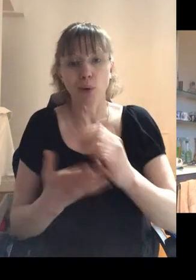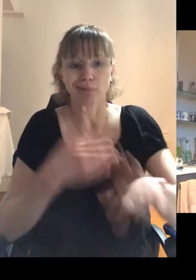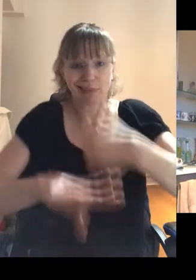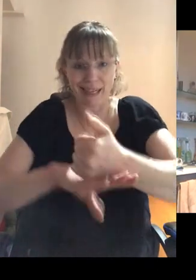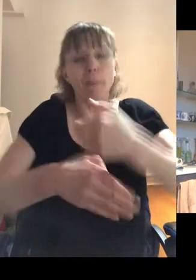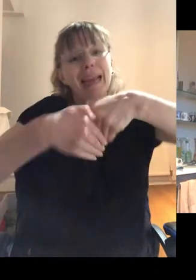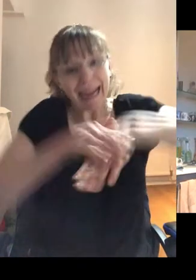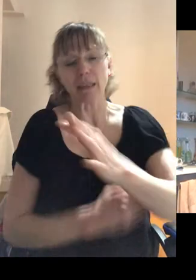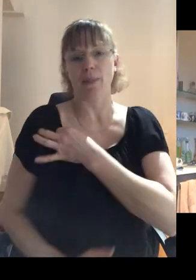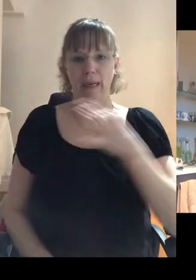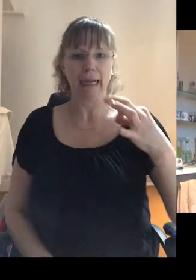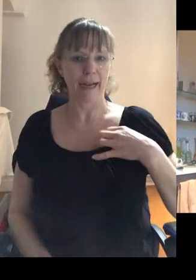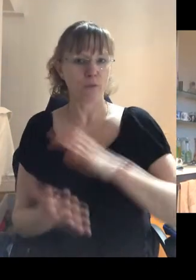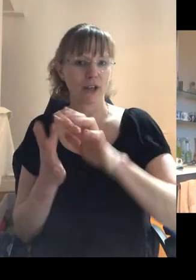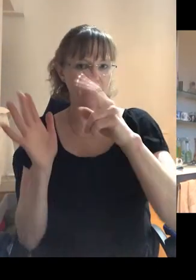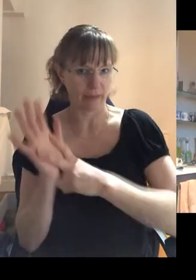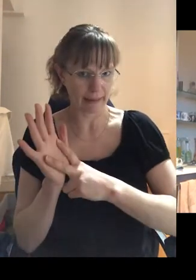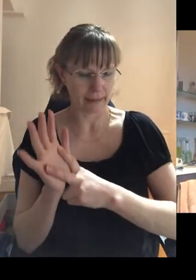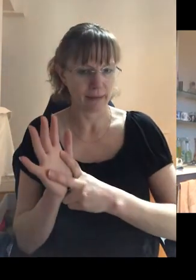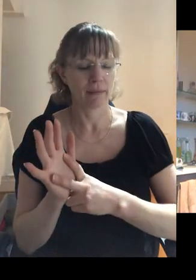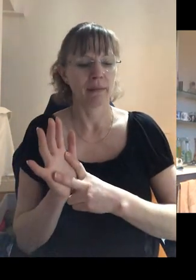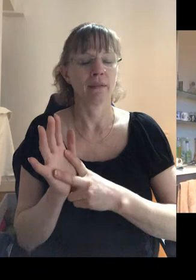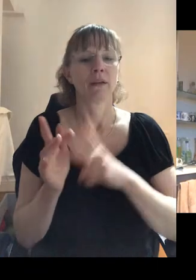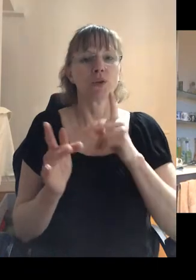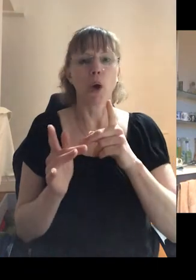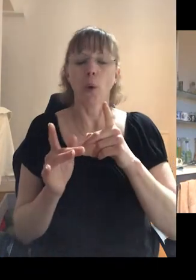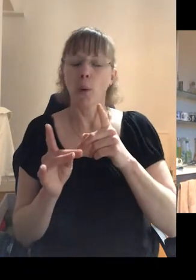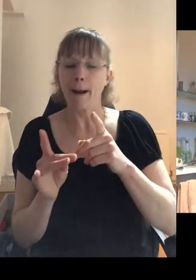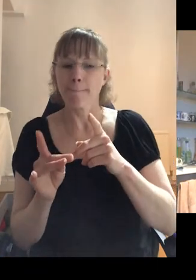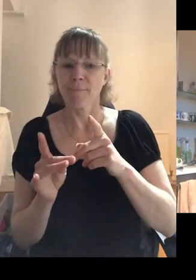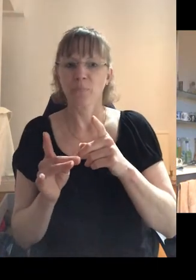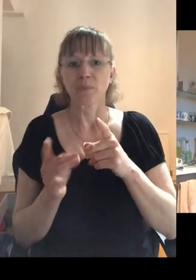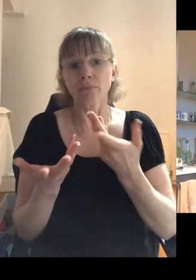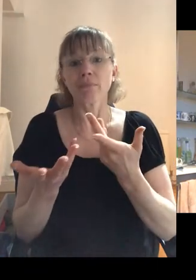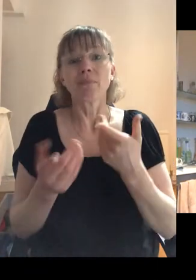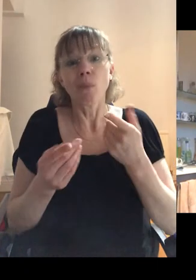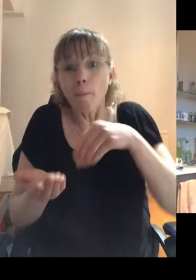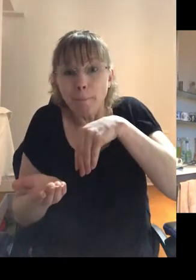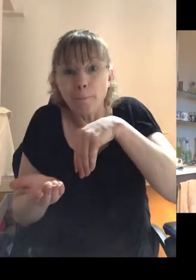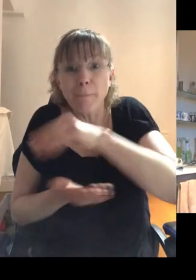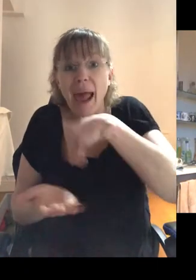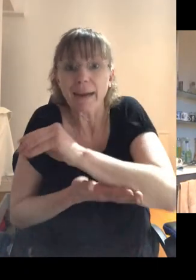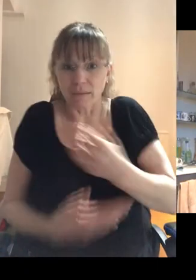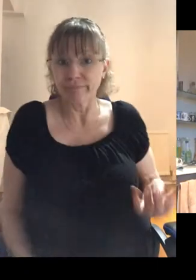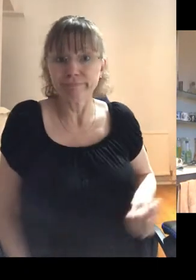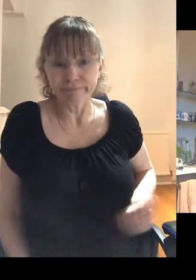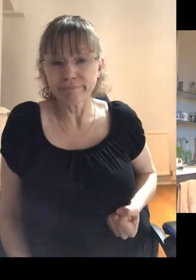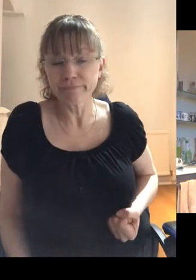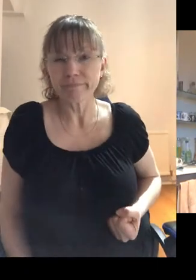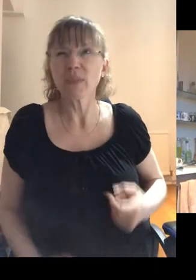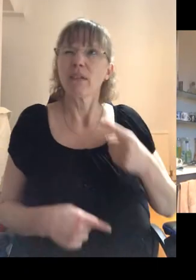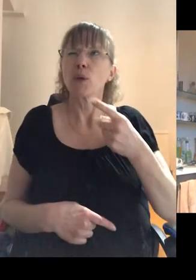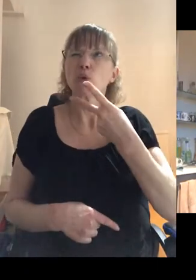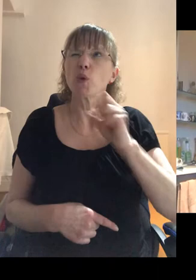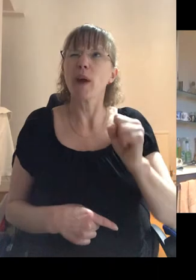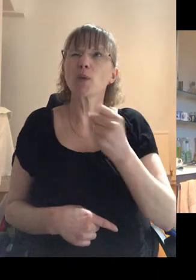um, uh, and, and really kind of, um, legitimize it by putting a paid role in there. Because at that point in 19, well, that